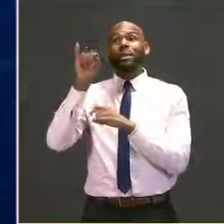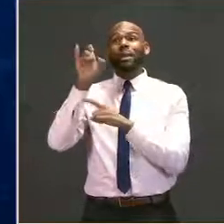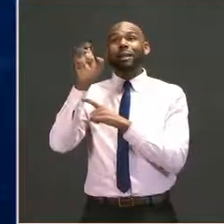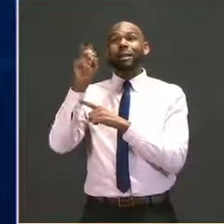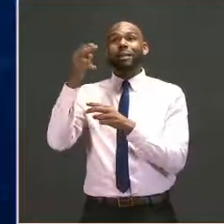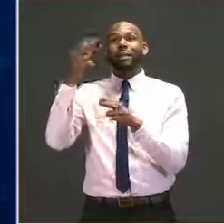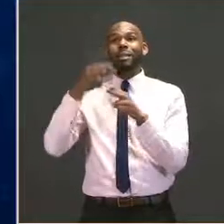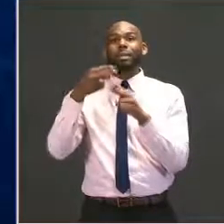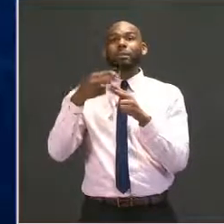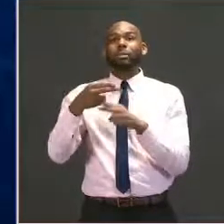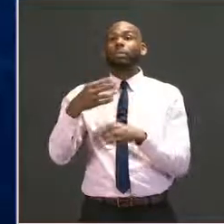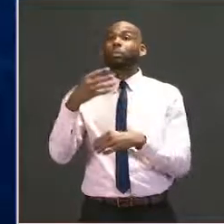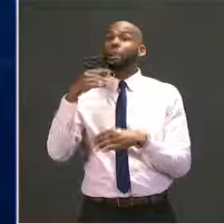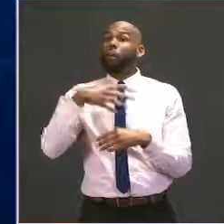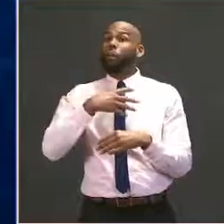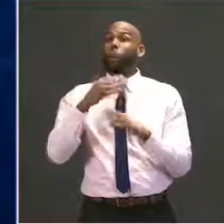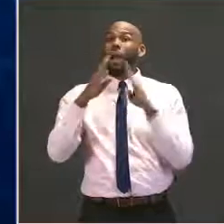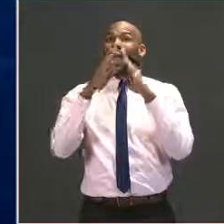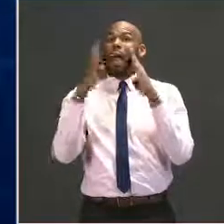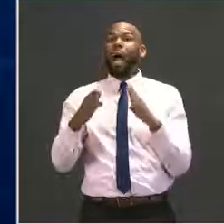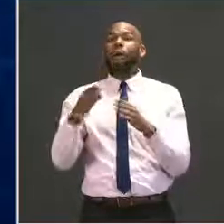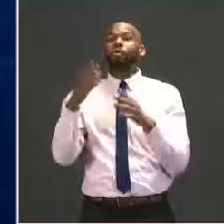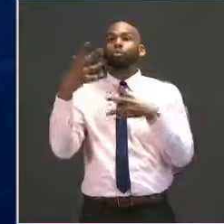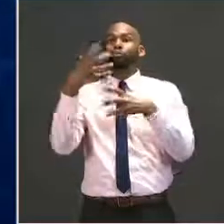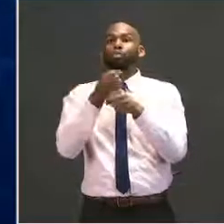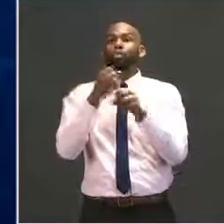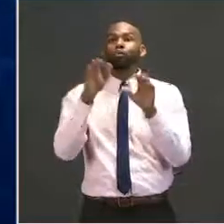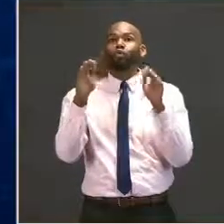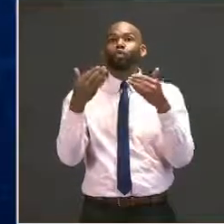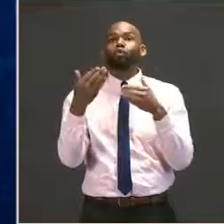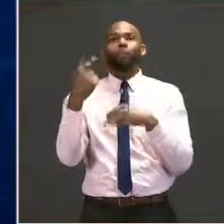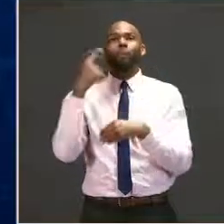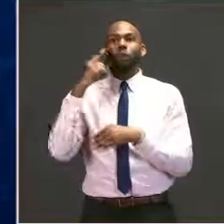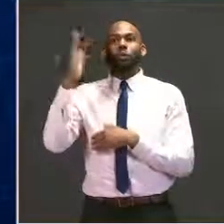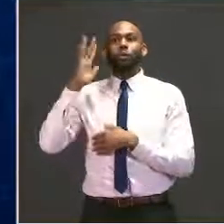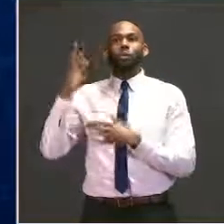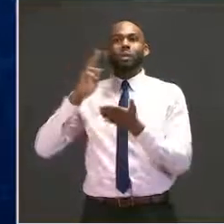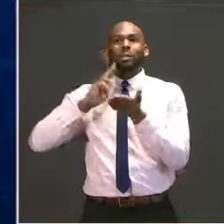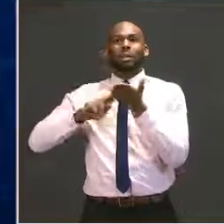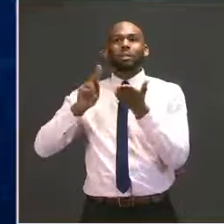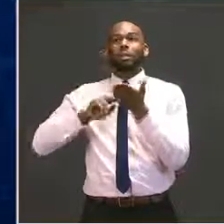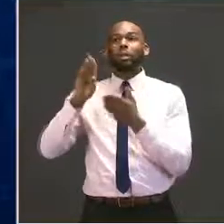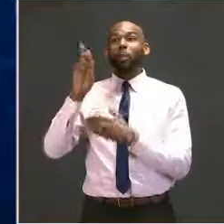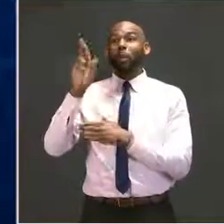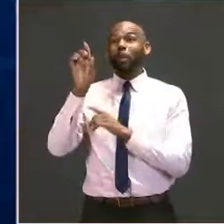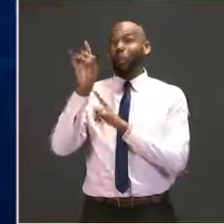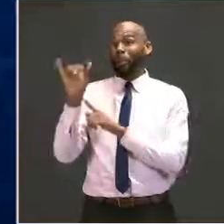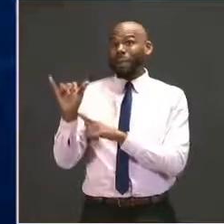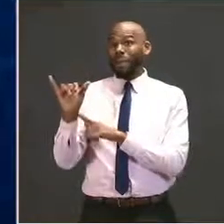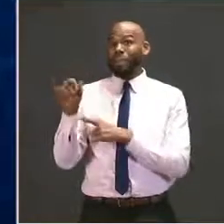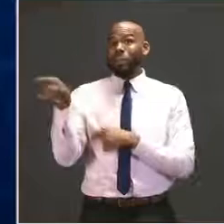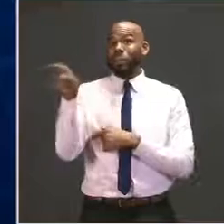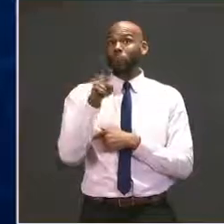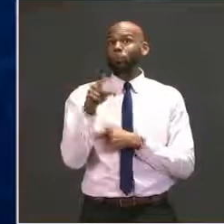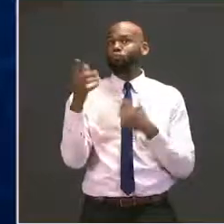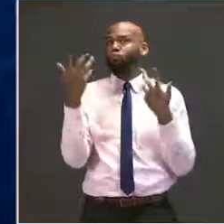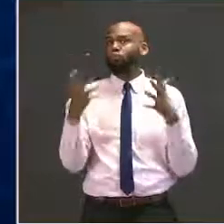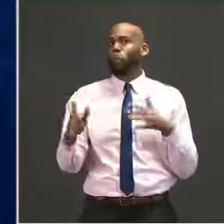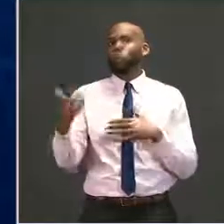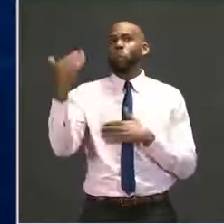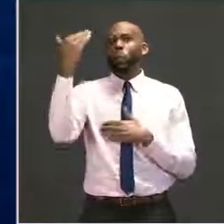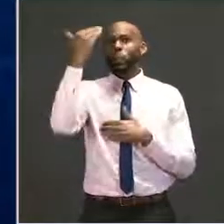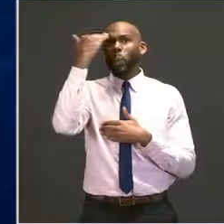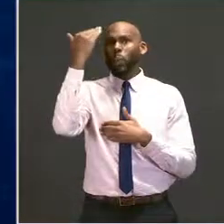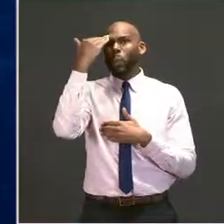of the White House Briefing Room for former Press Secretary James Brady. Brady, as many of you are probably aware, was